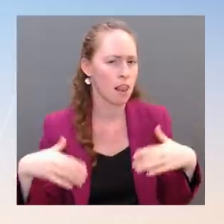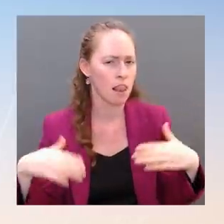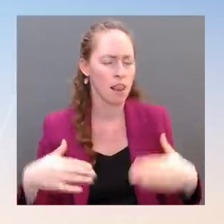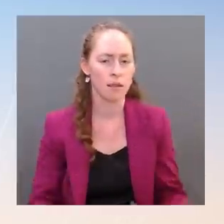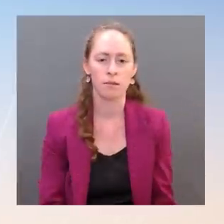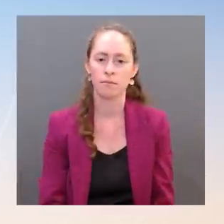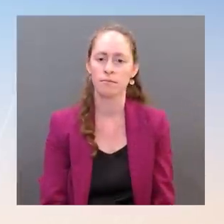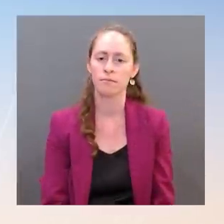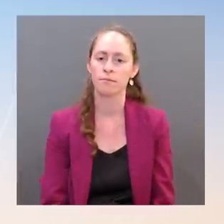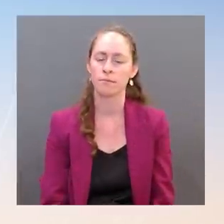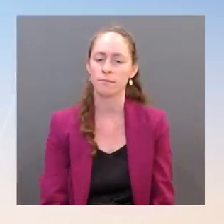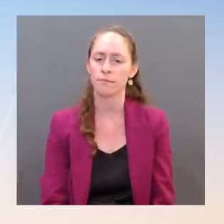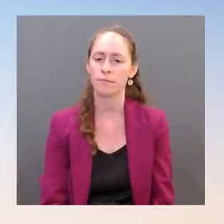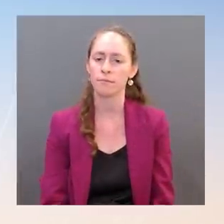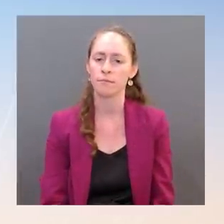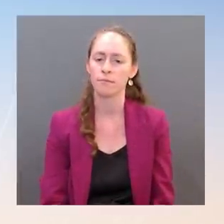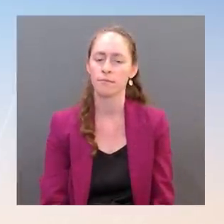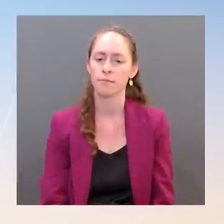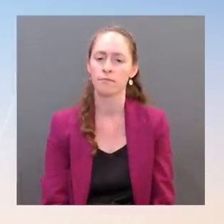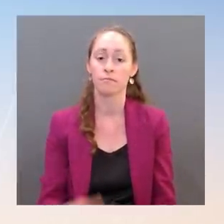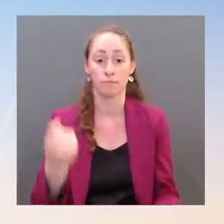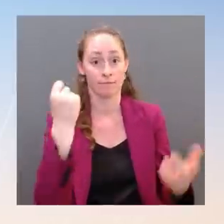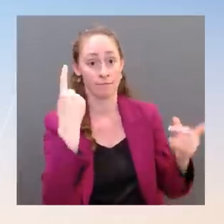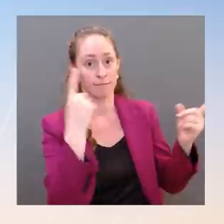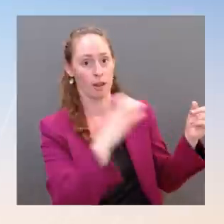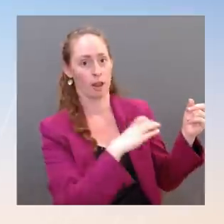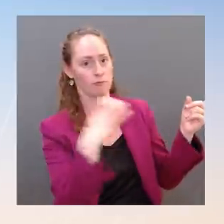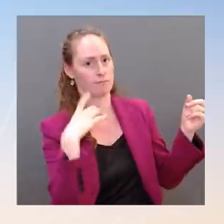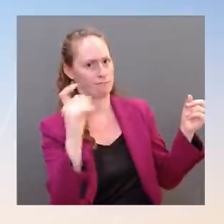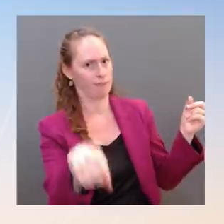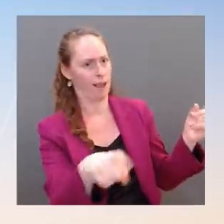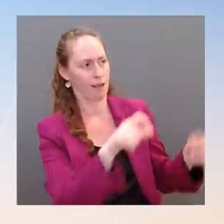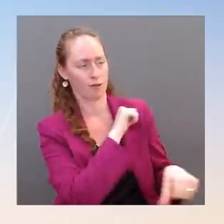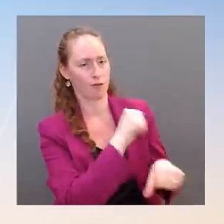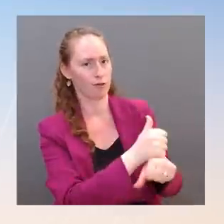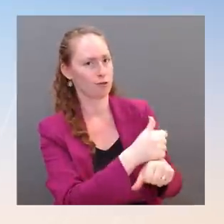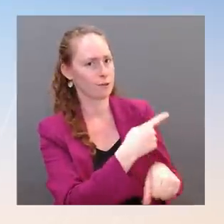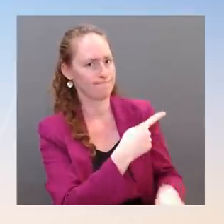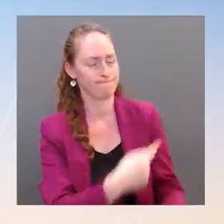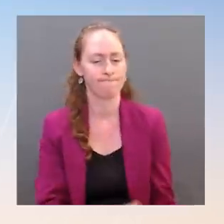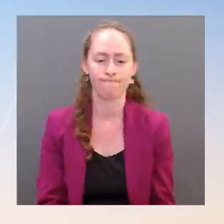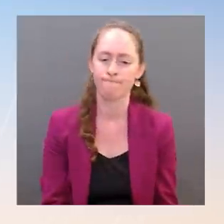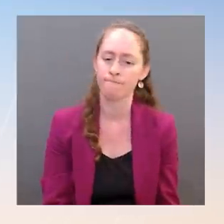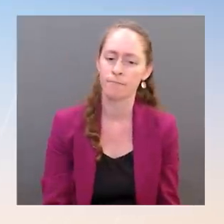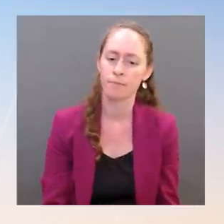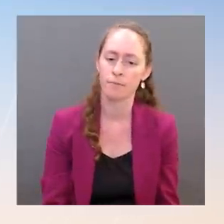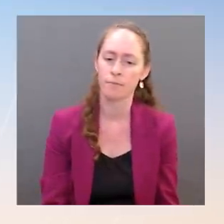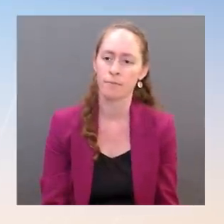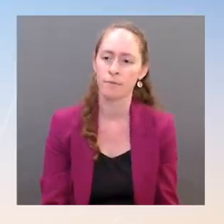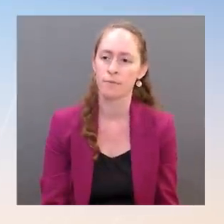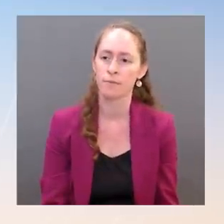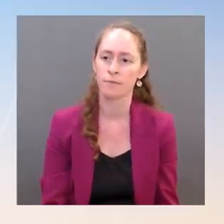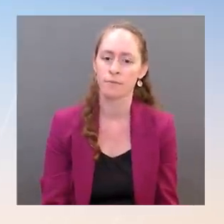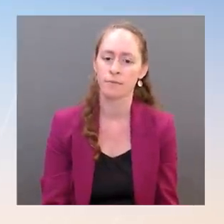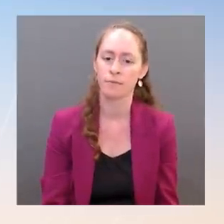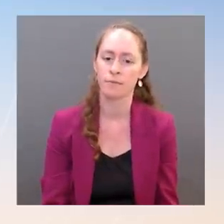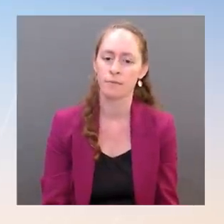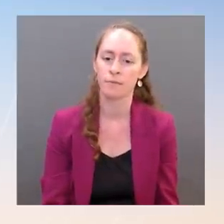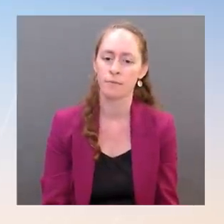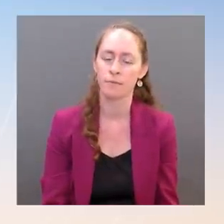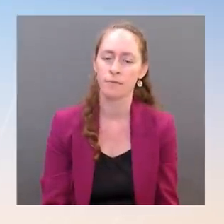The thank you The regarding the trip, to what extent is the message in this trip going to be